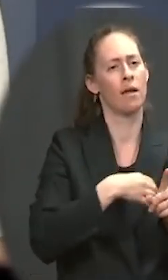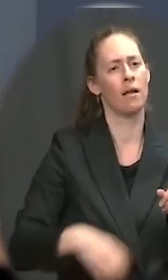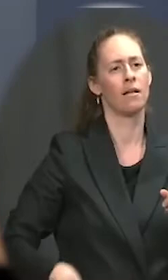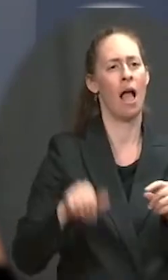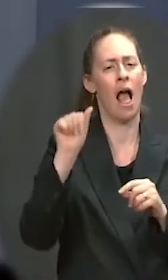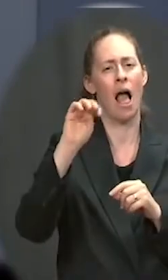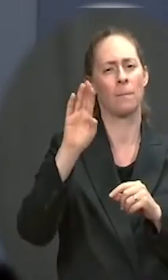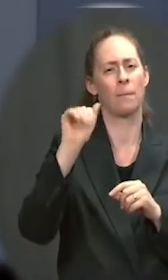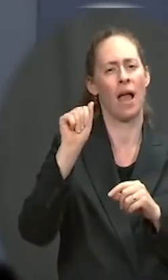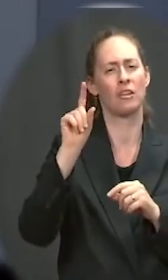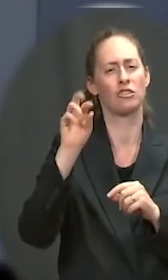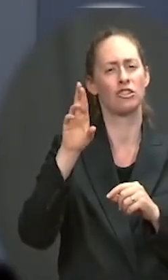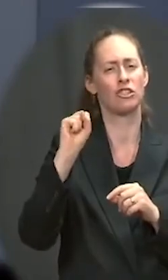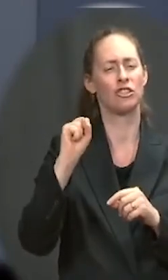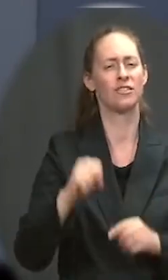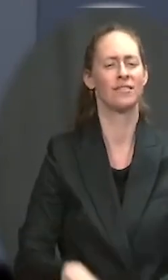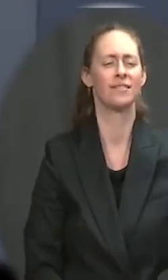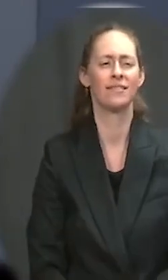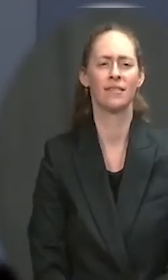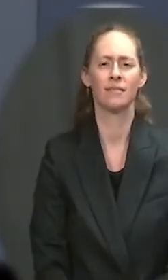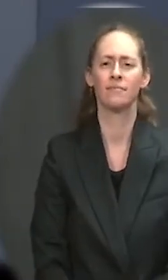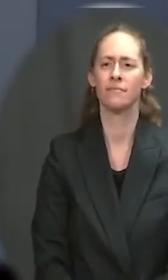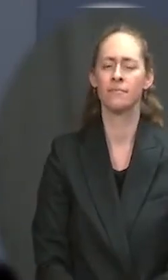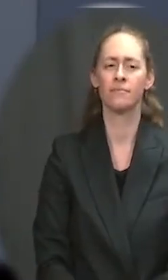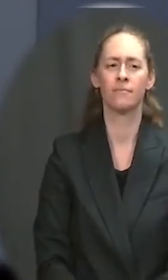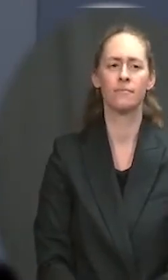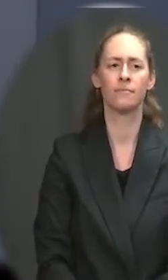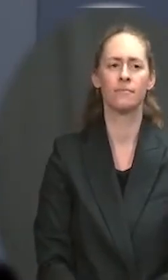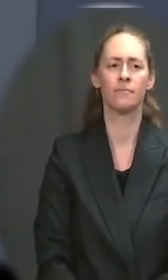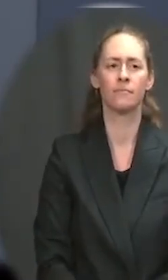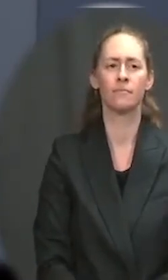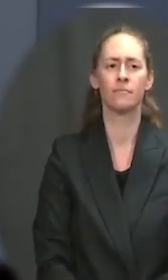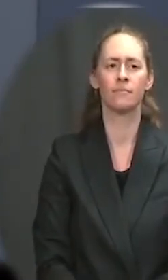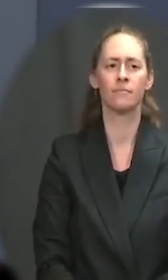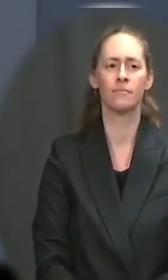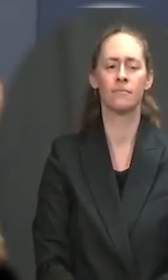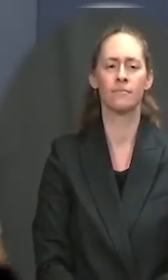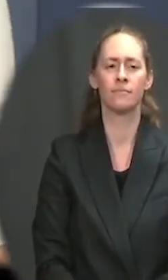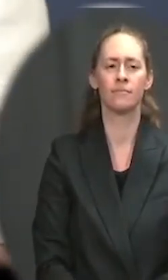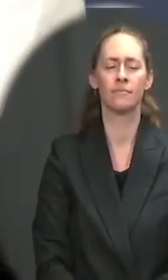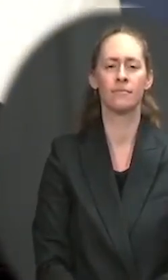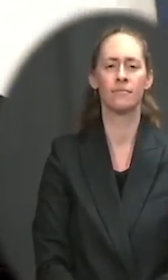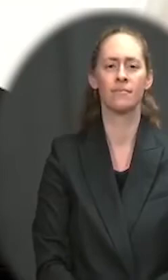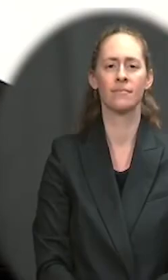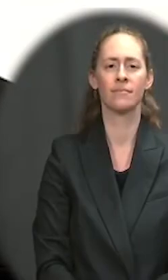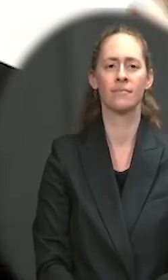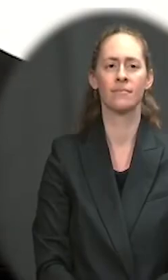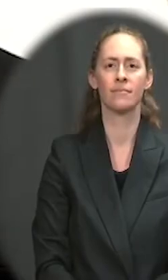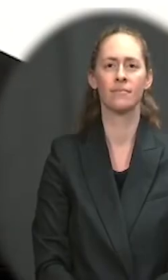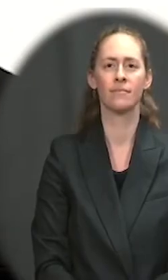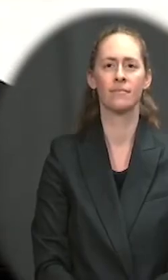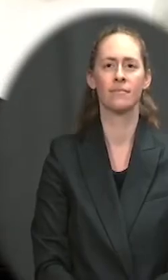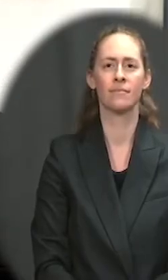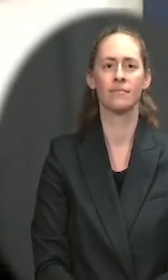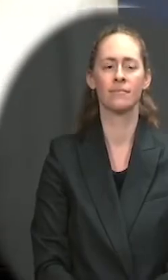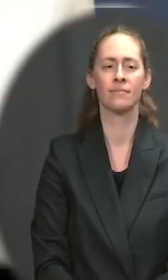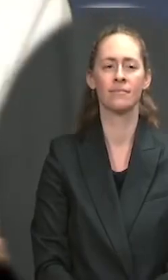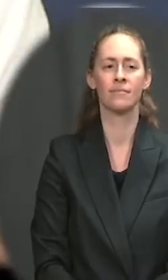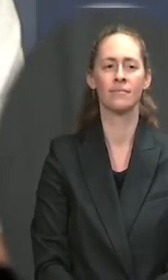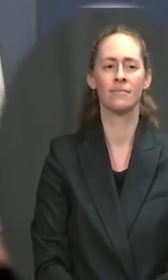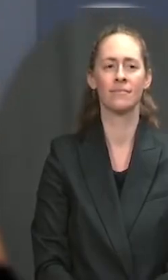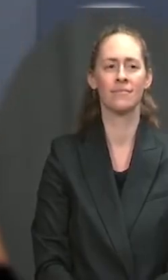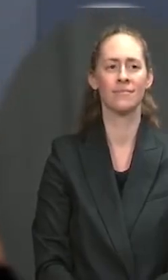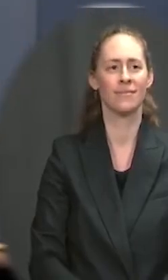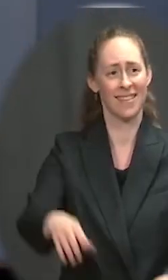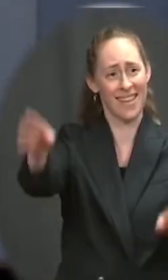soon, will that be before or after he makes his decision on going to the Olympics? I can't order for you, Hans. There's just so much excitement to stay